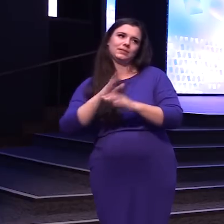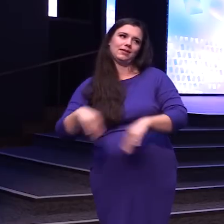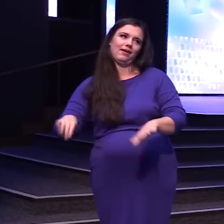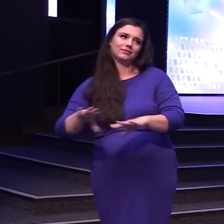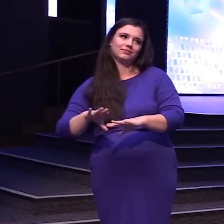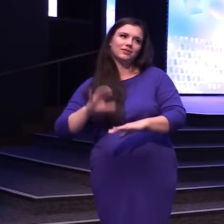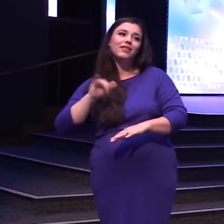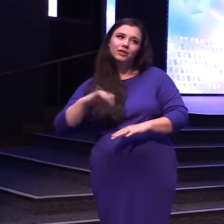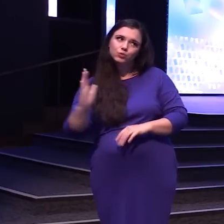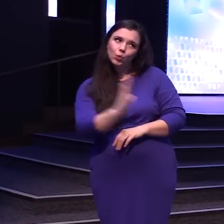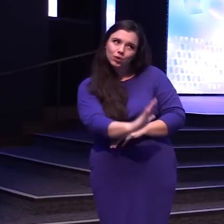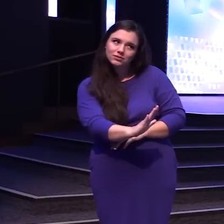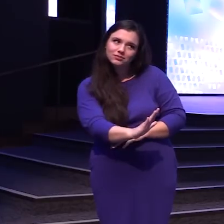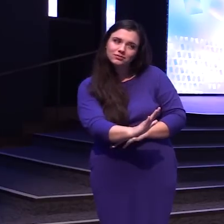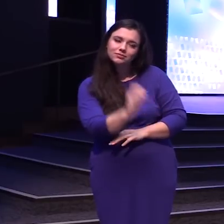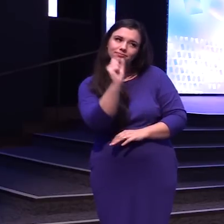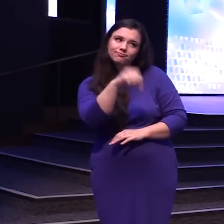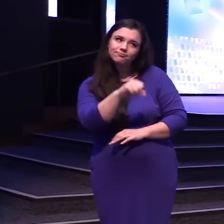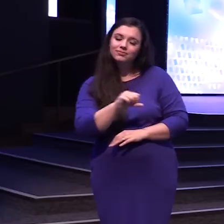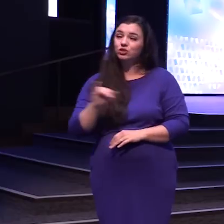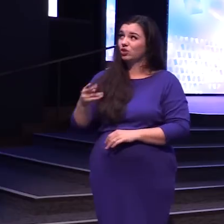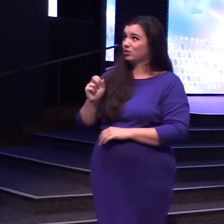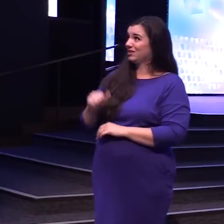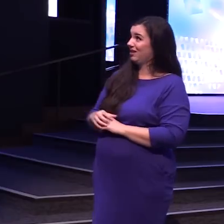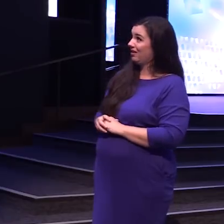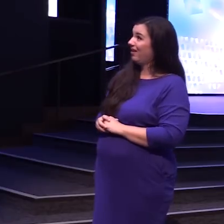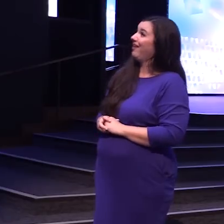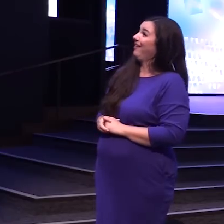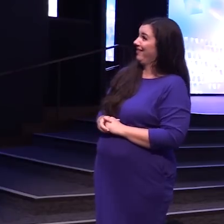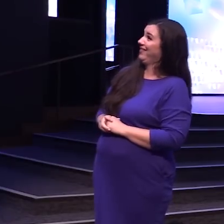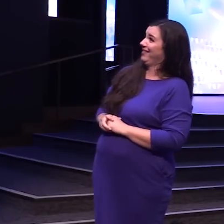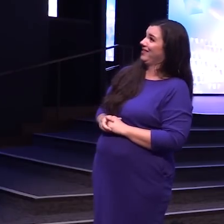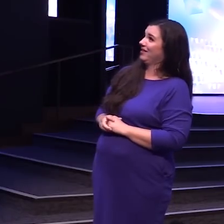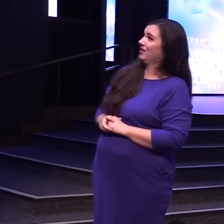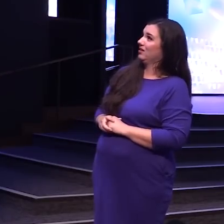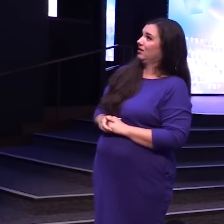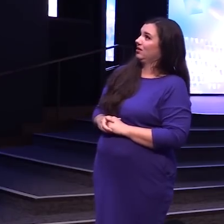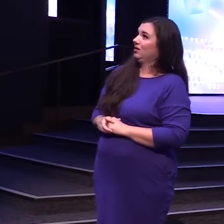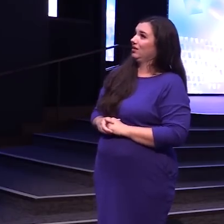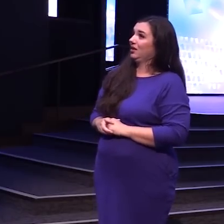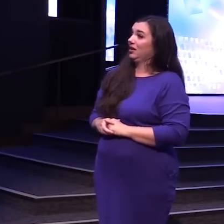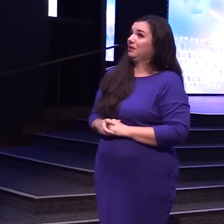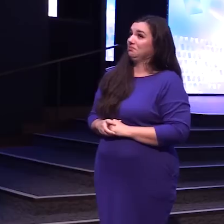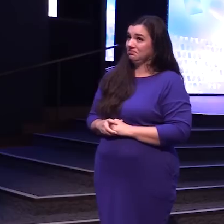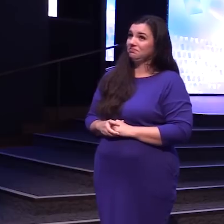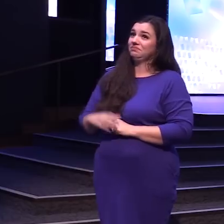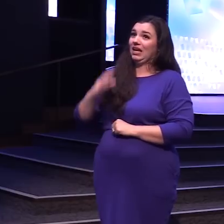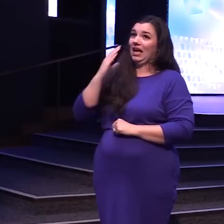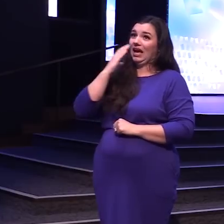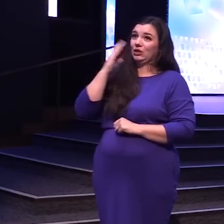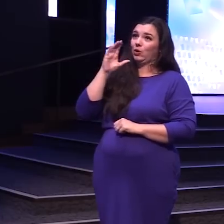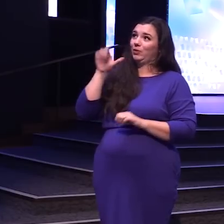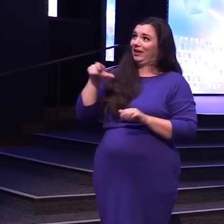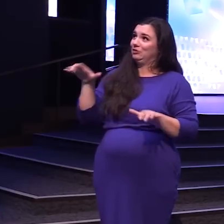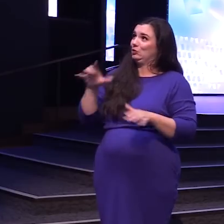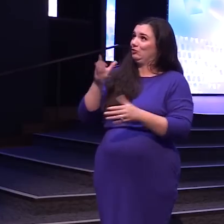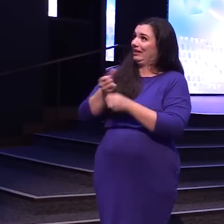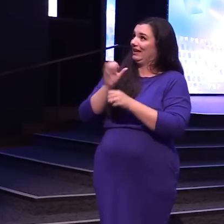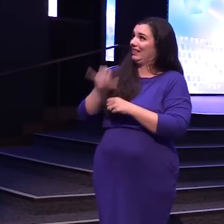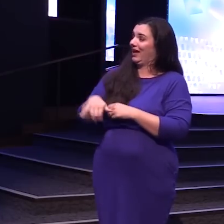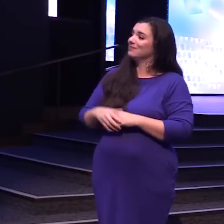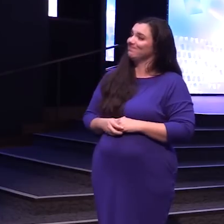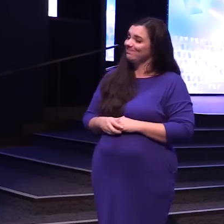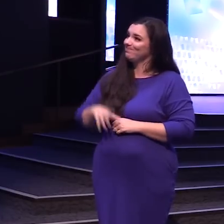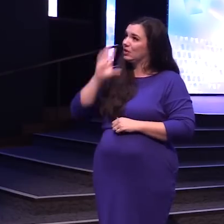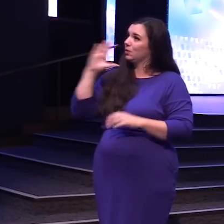That is your territory And Joshua's like Huh Then I know What I'm gonna have to do To get that You know There's gonna be